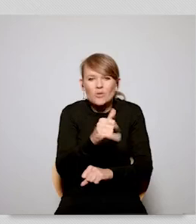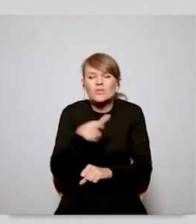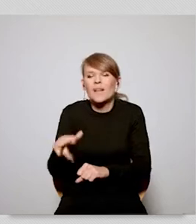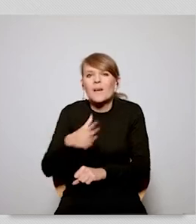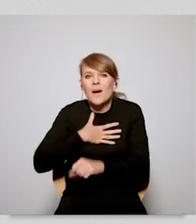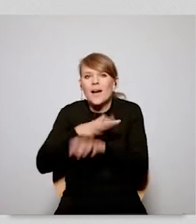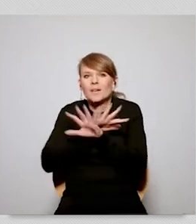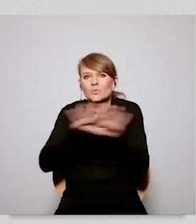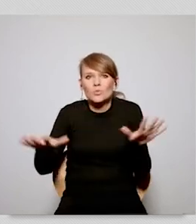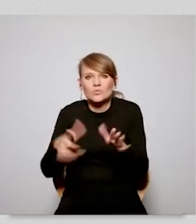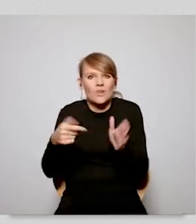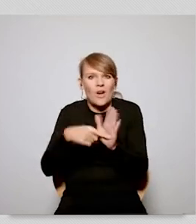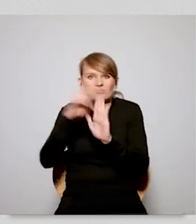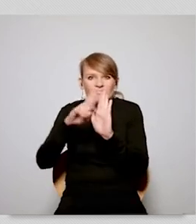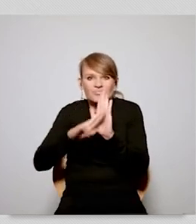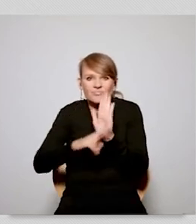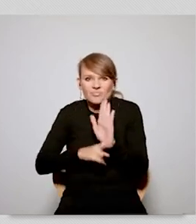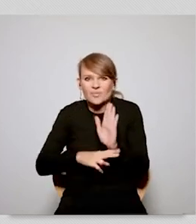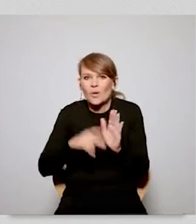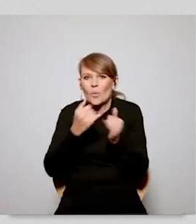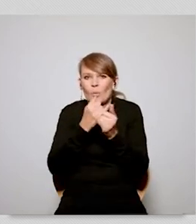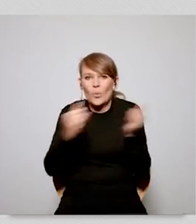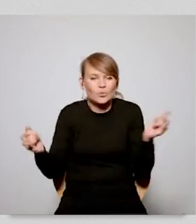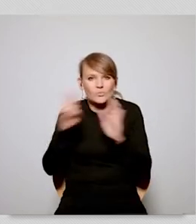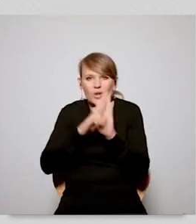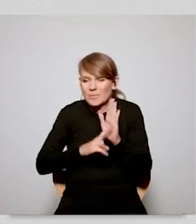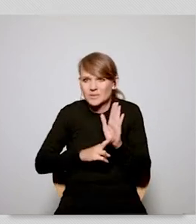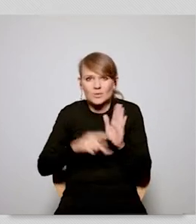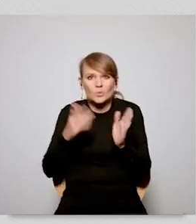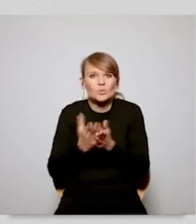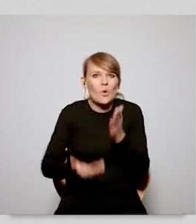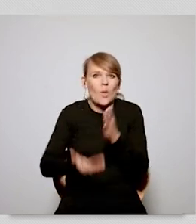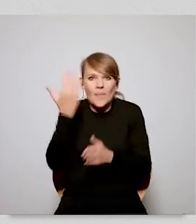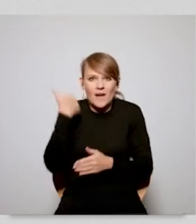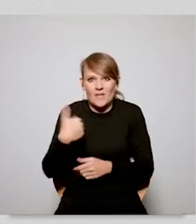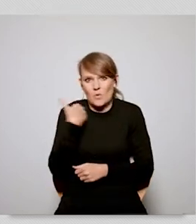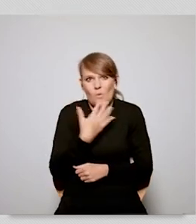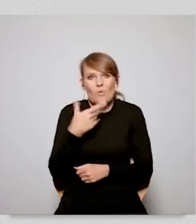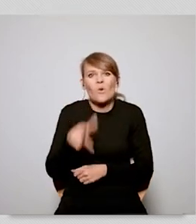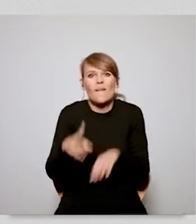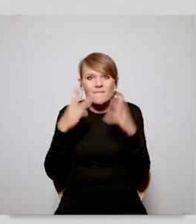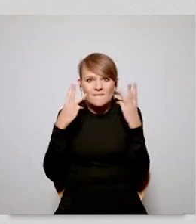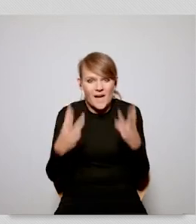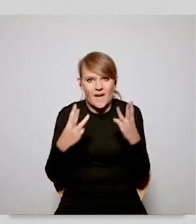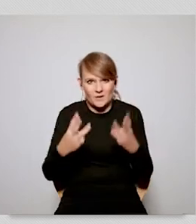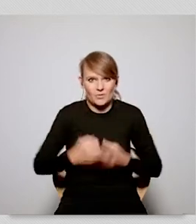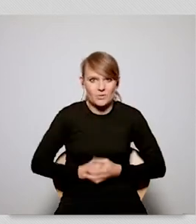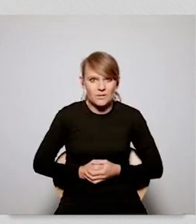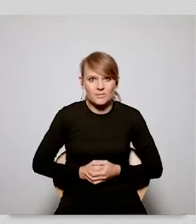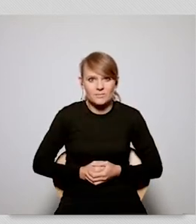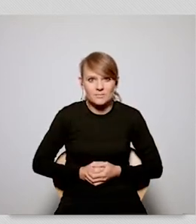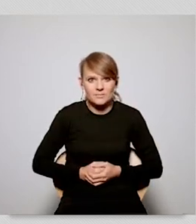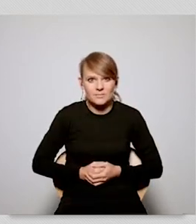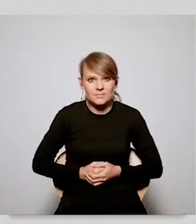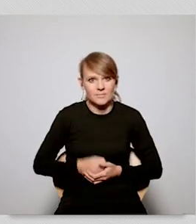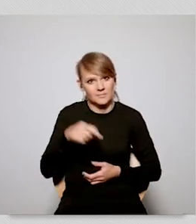we can block the european green deal which is not true because it is not a single regulation it's a whole package and